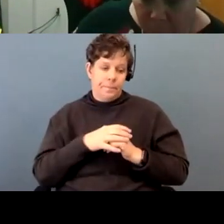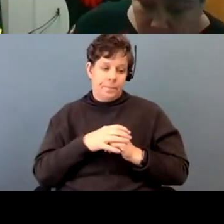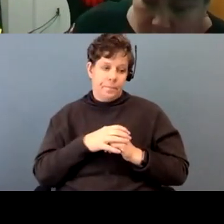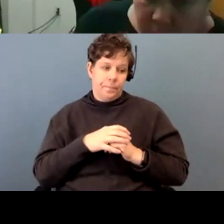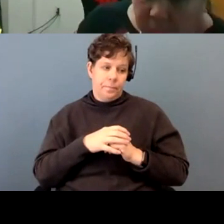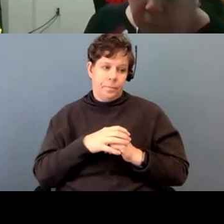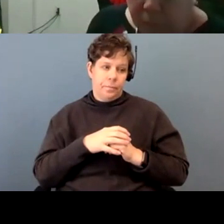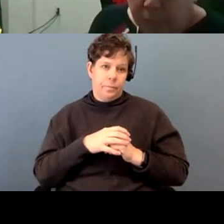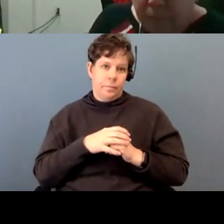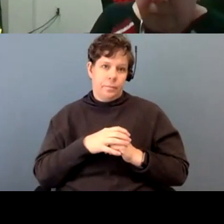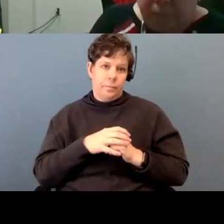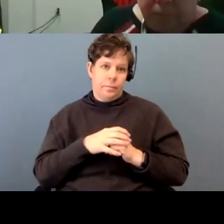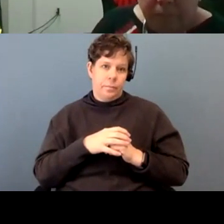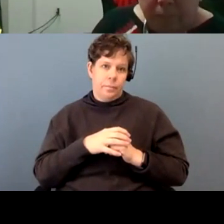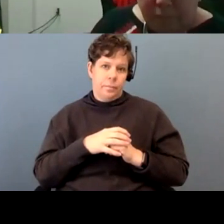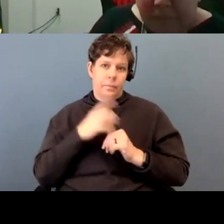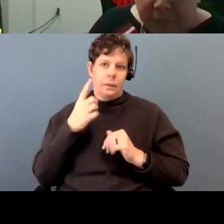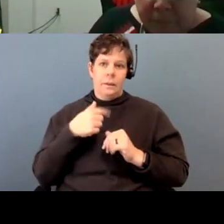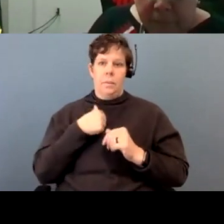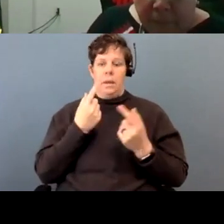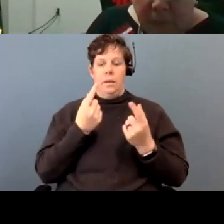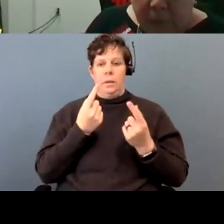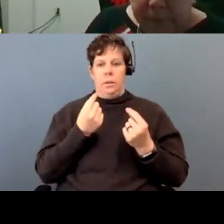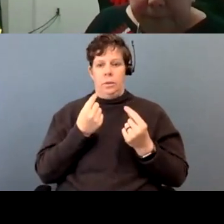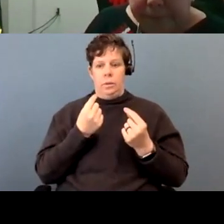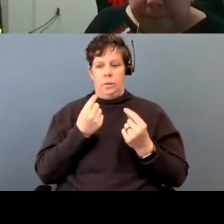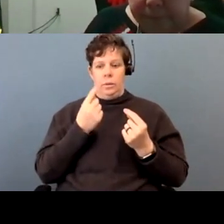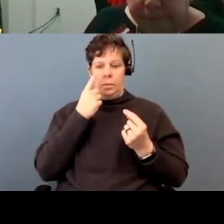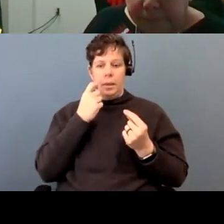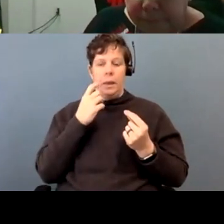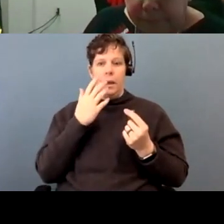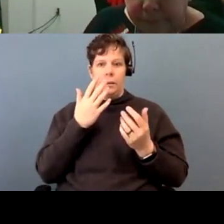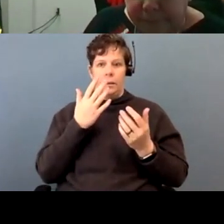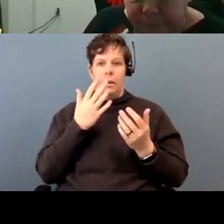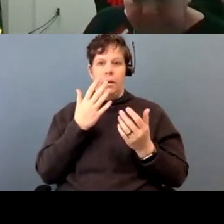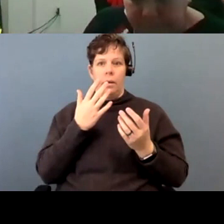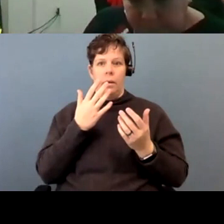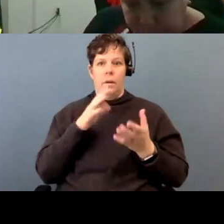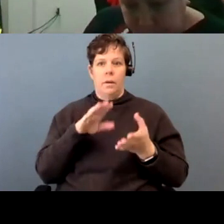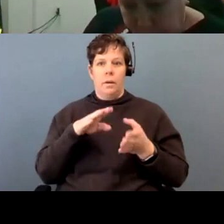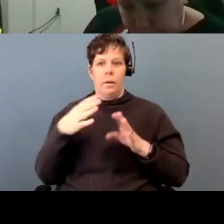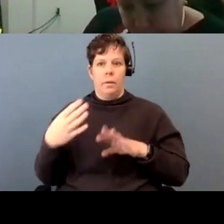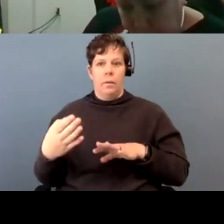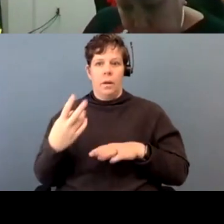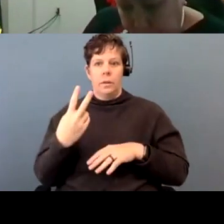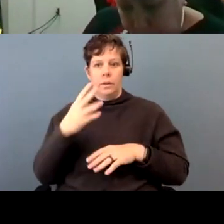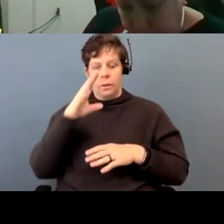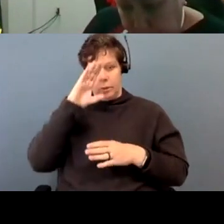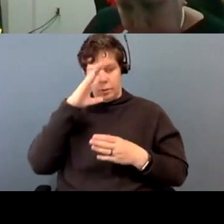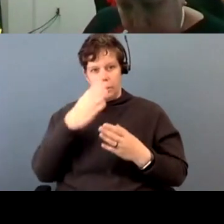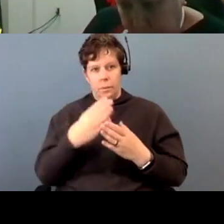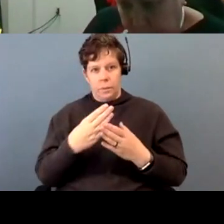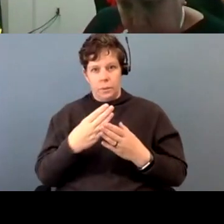it's, it's something I'm doing because I've lost two sons, um, one to suicide and one in a